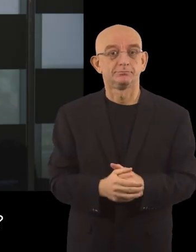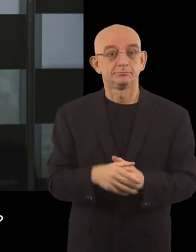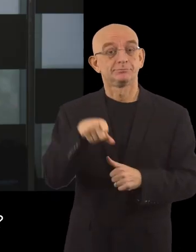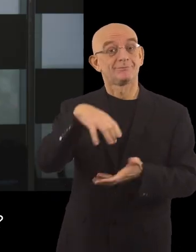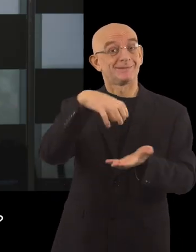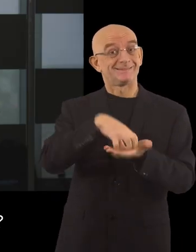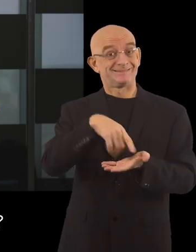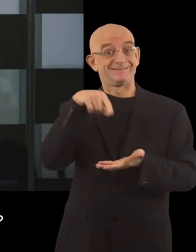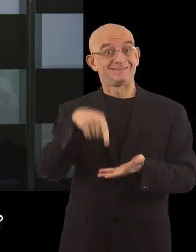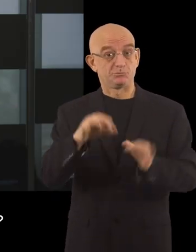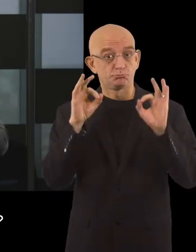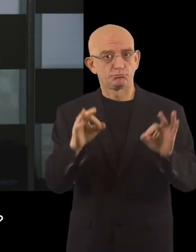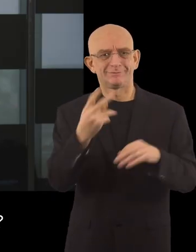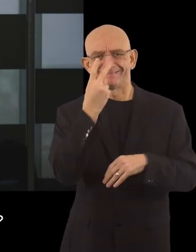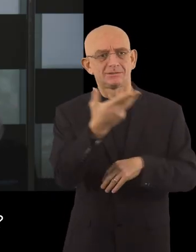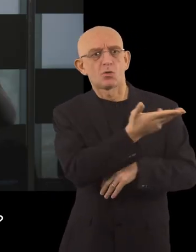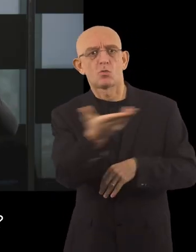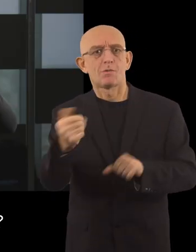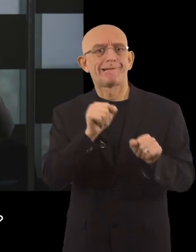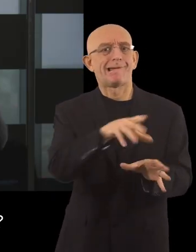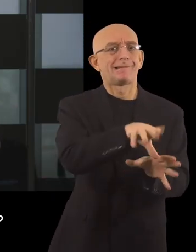How is the city ensuring it's inclusive?